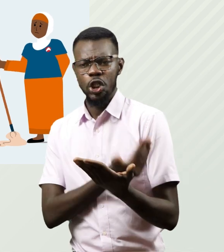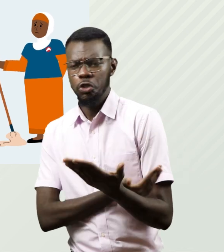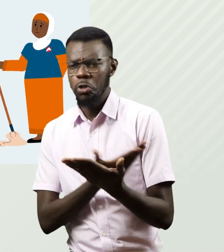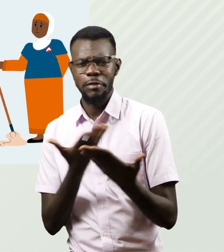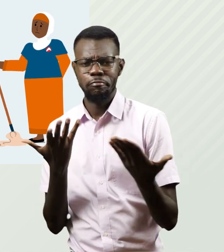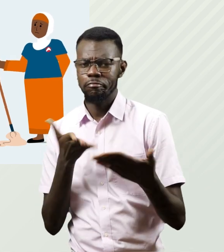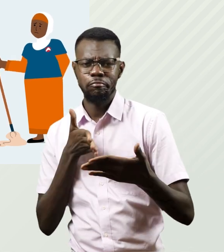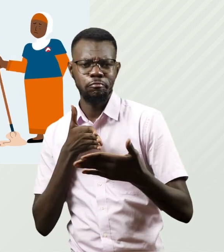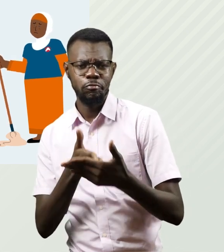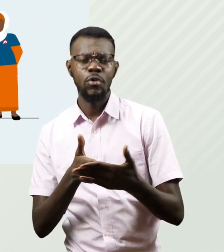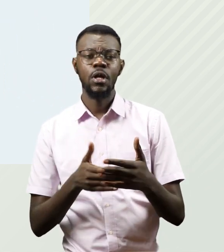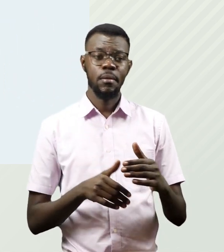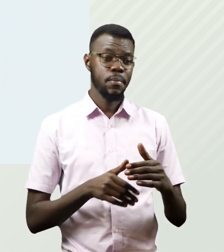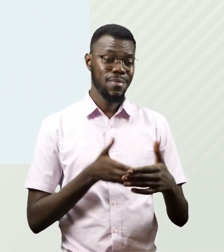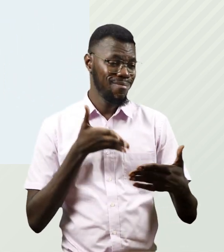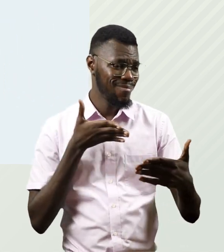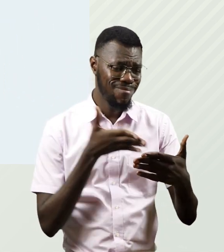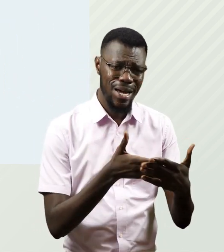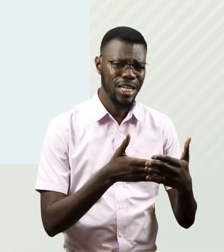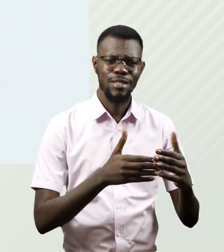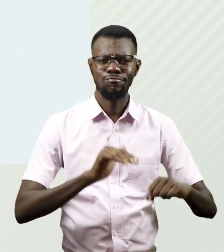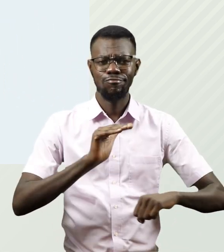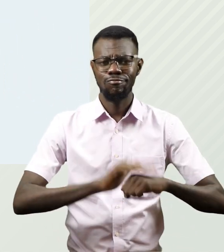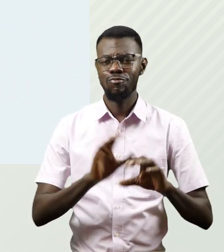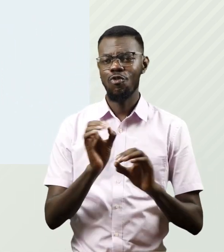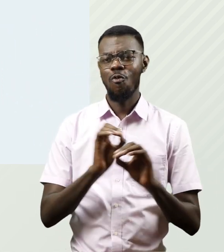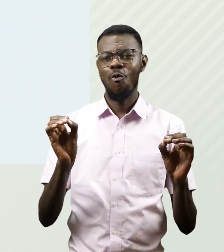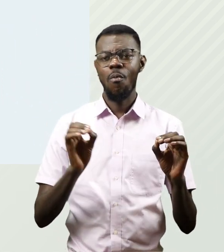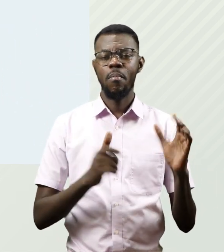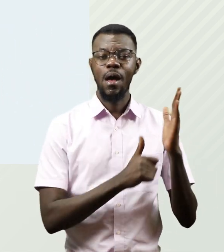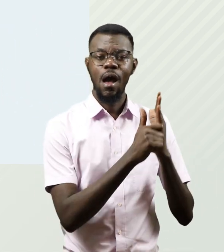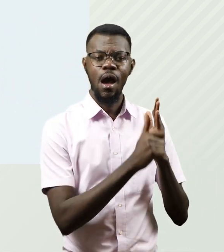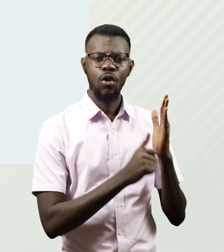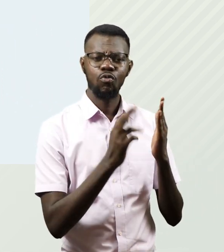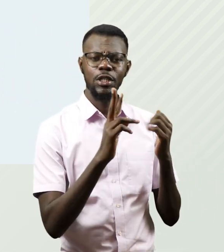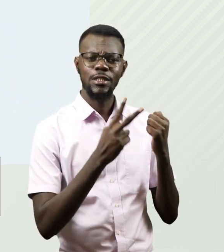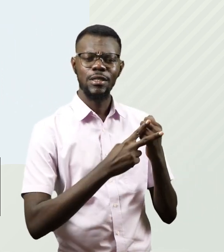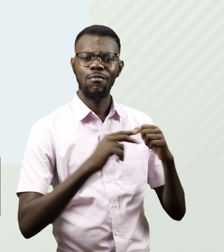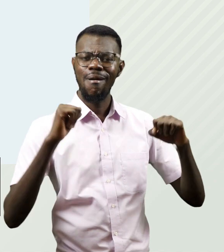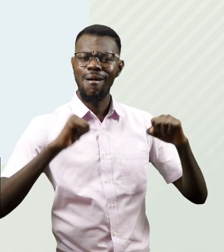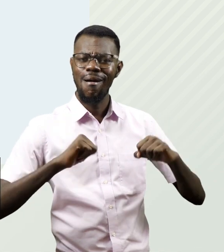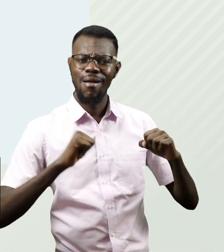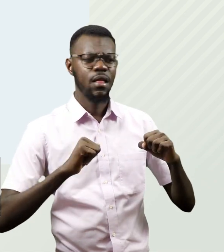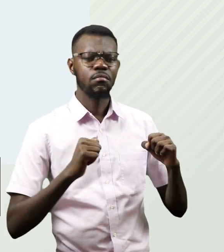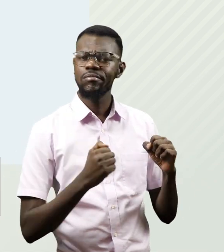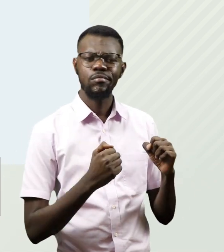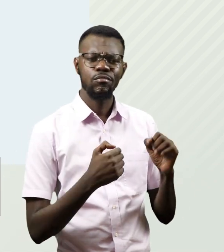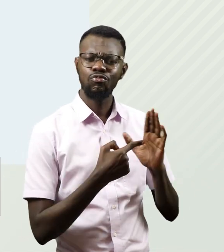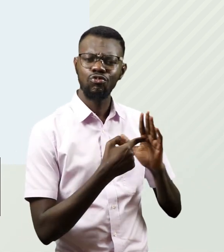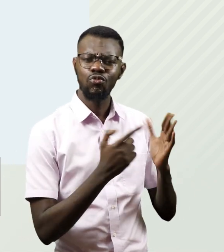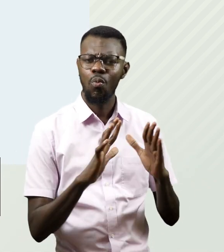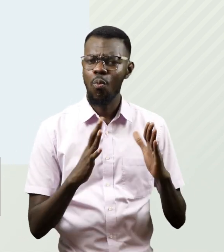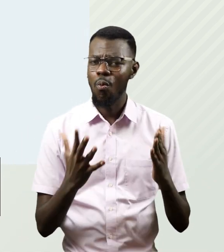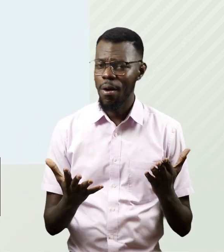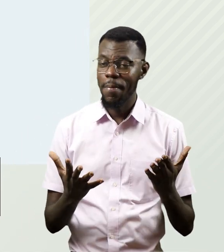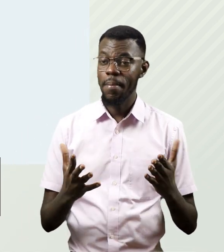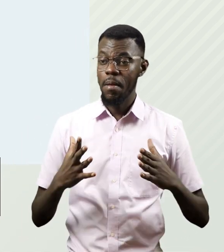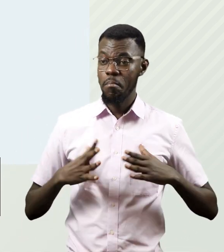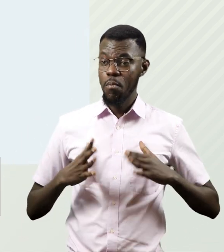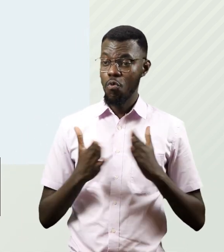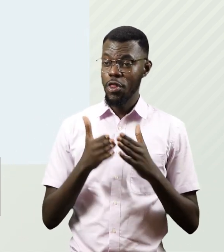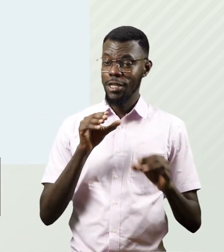barriers are unjust and Article 27 of the Treaty states that all persons with